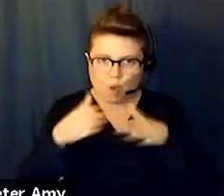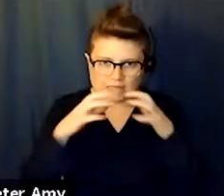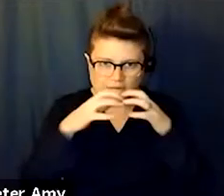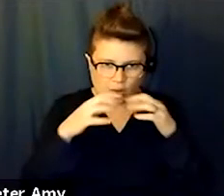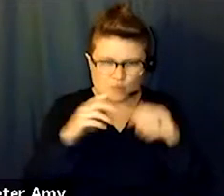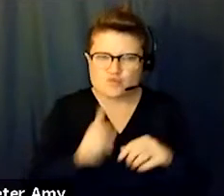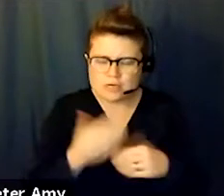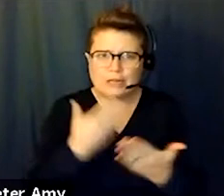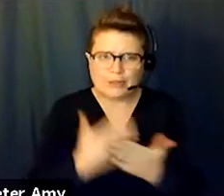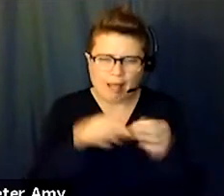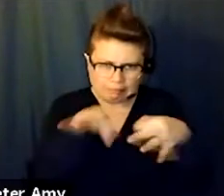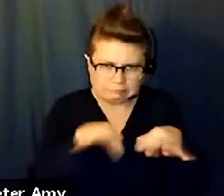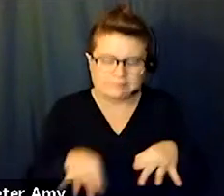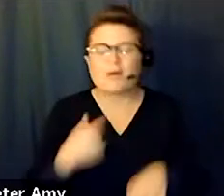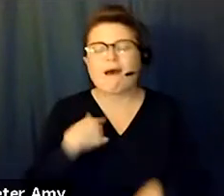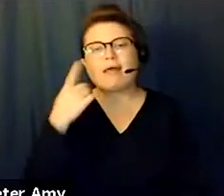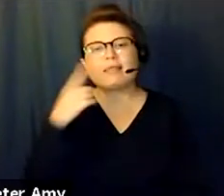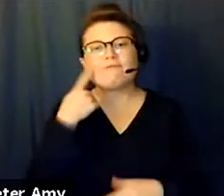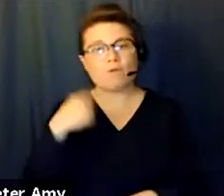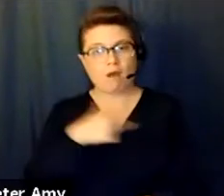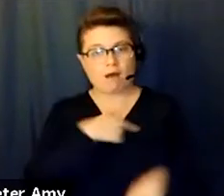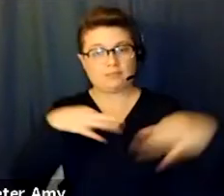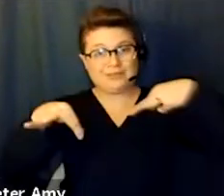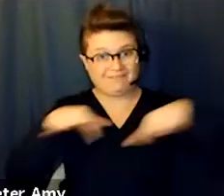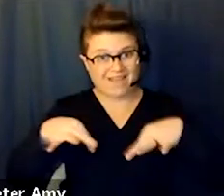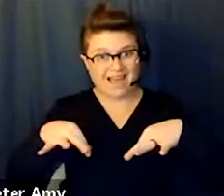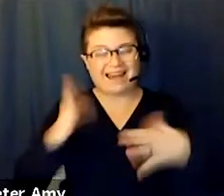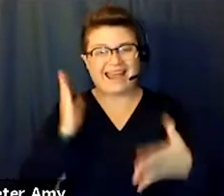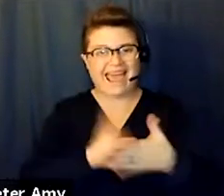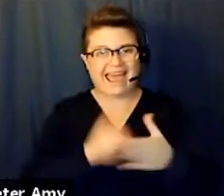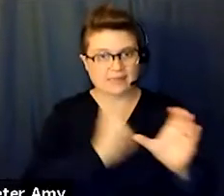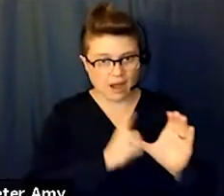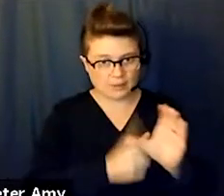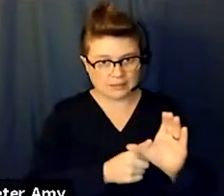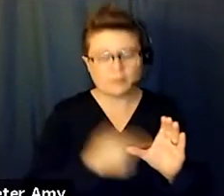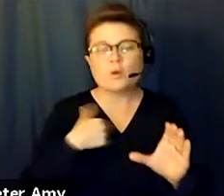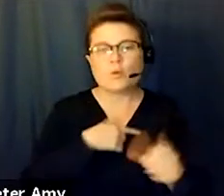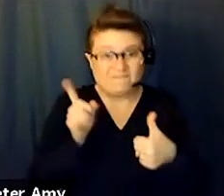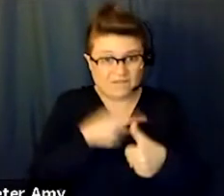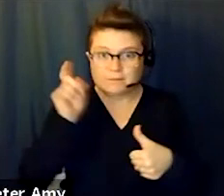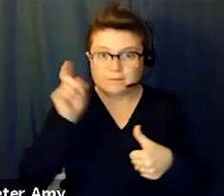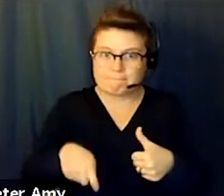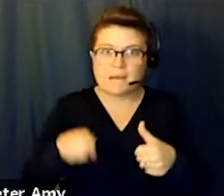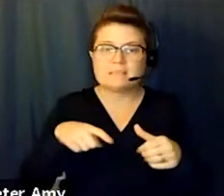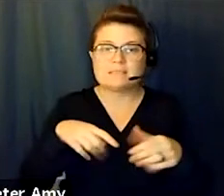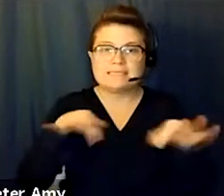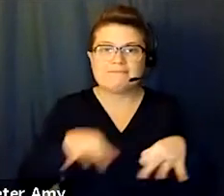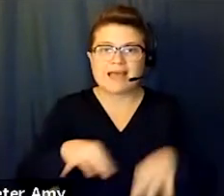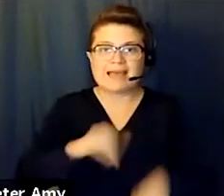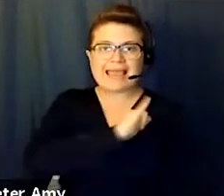I think that in order to define anti-communism, we first have to define imperialism.